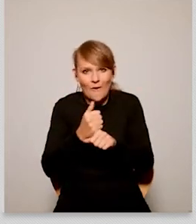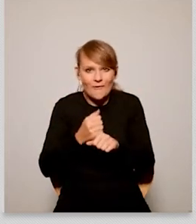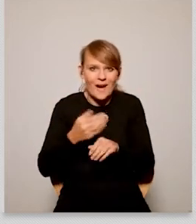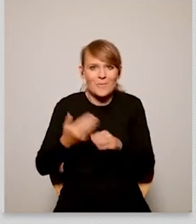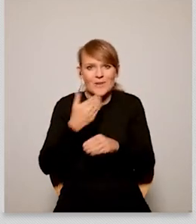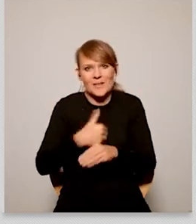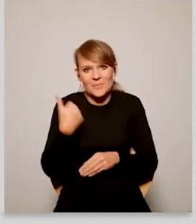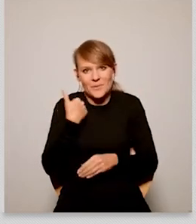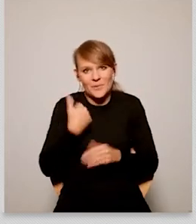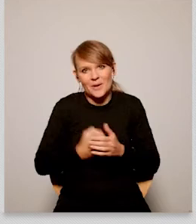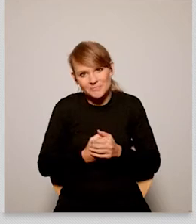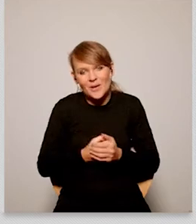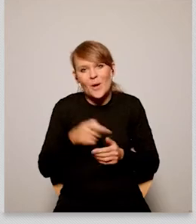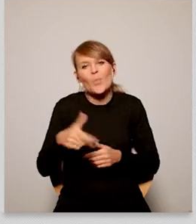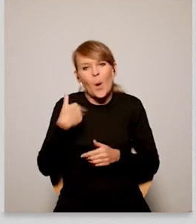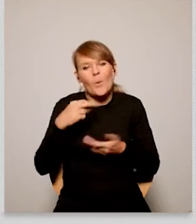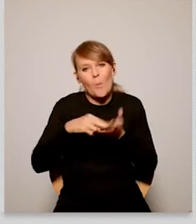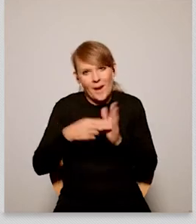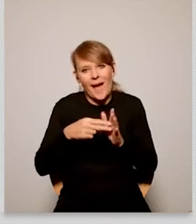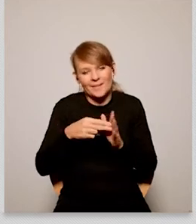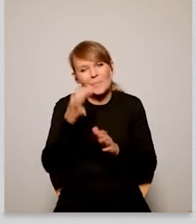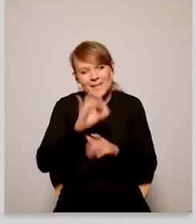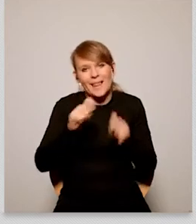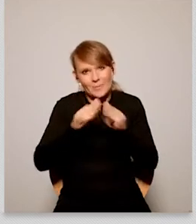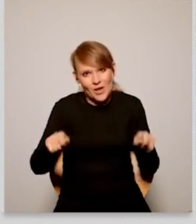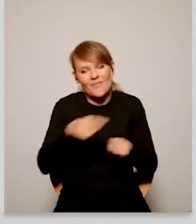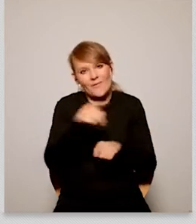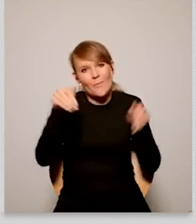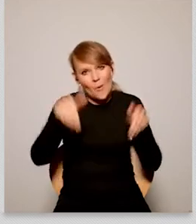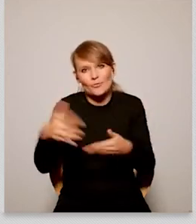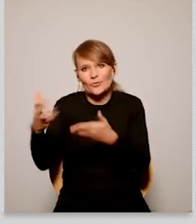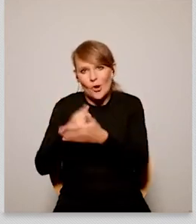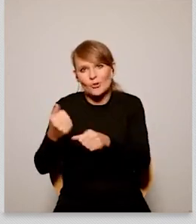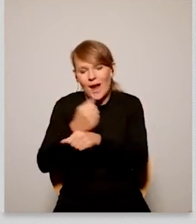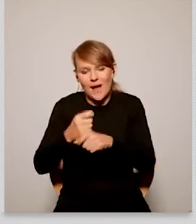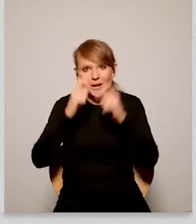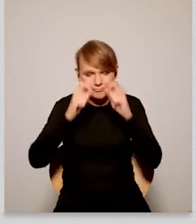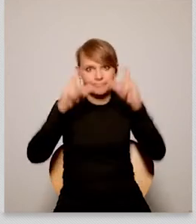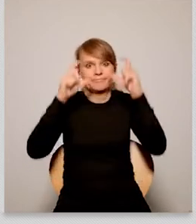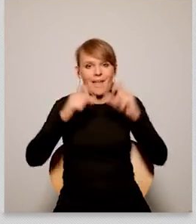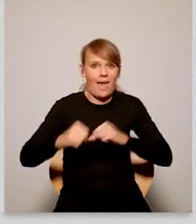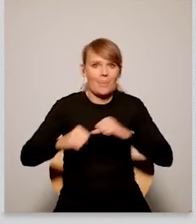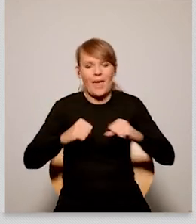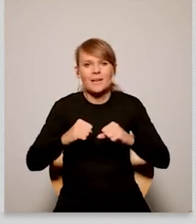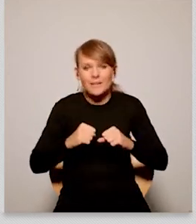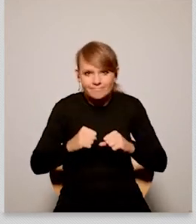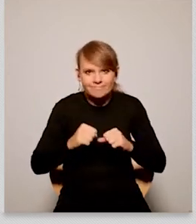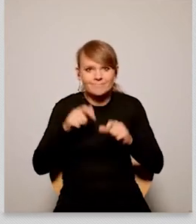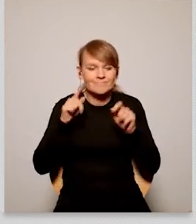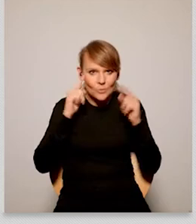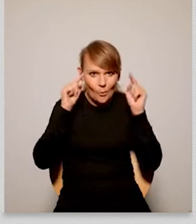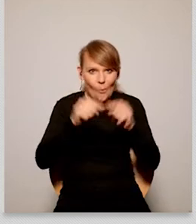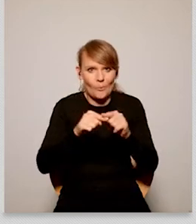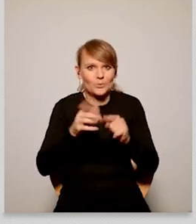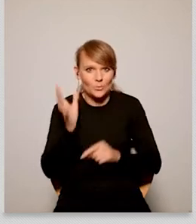stress that i agree with what has been said before and god said that we had a technical problem but actually